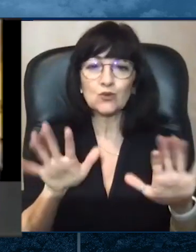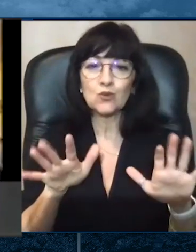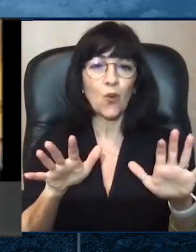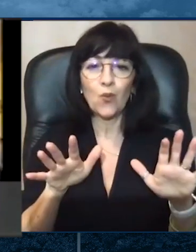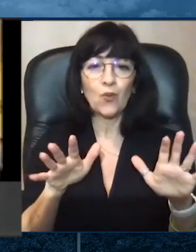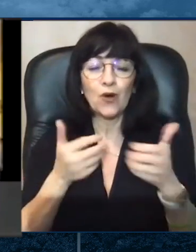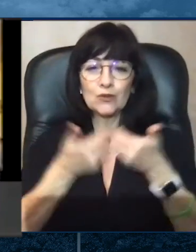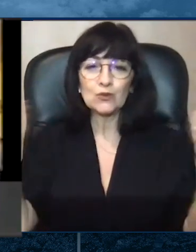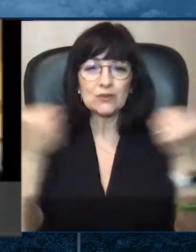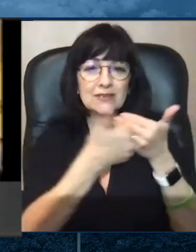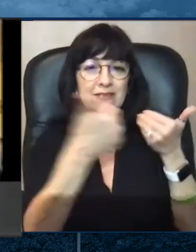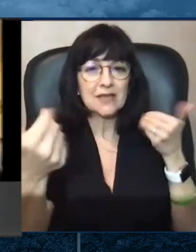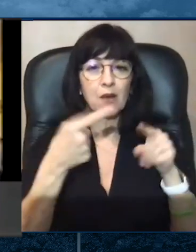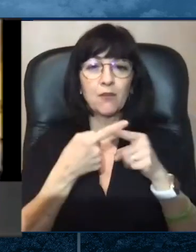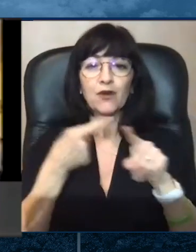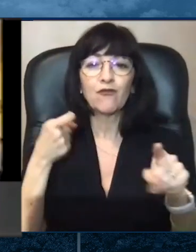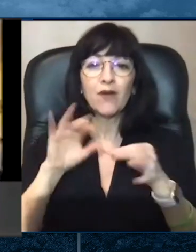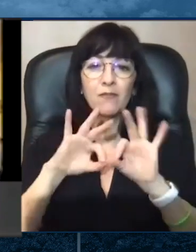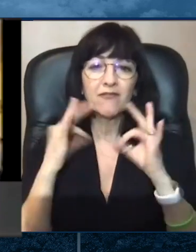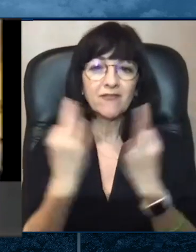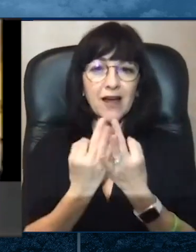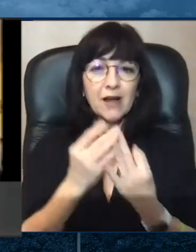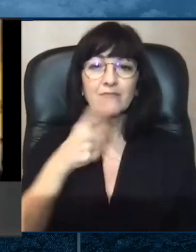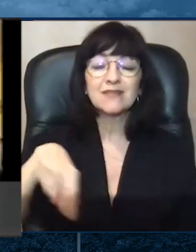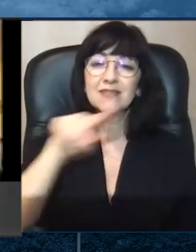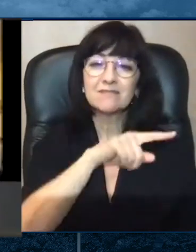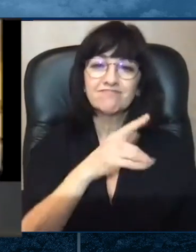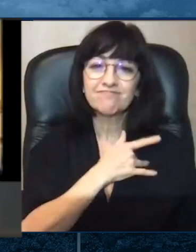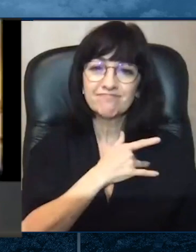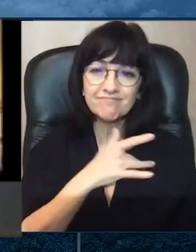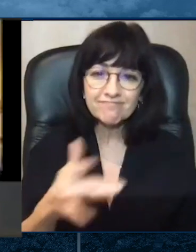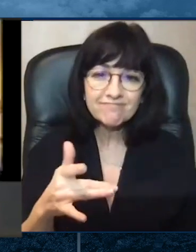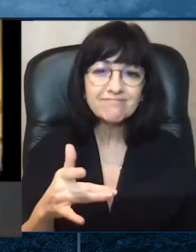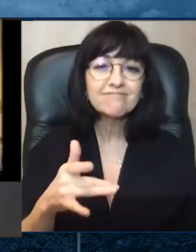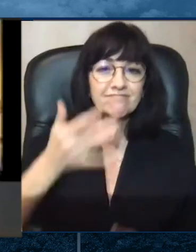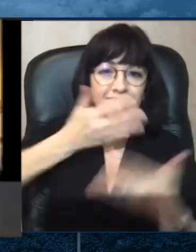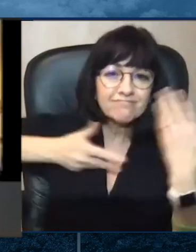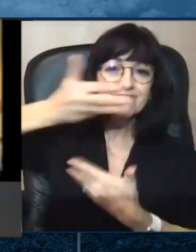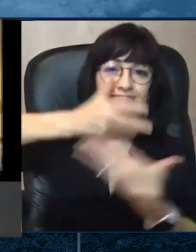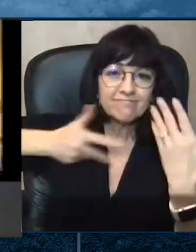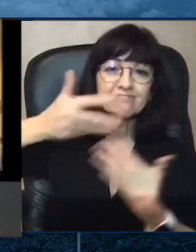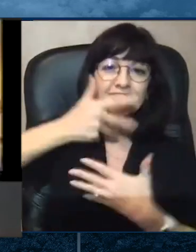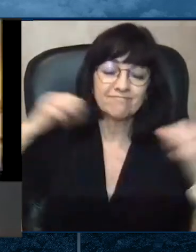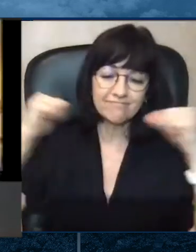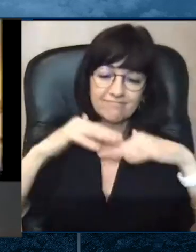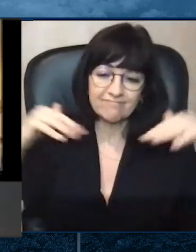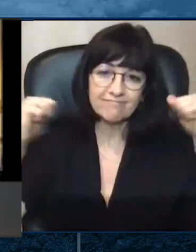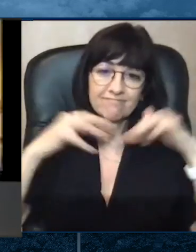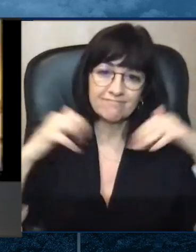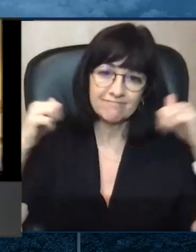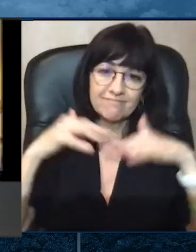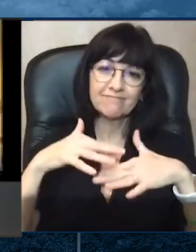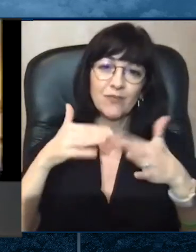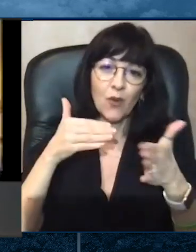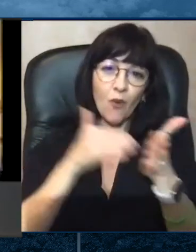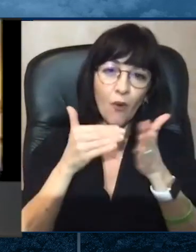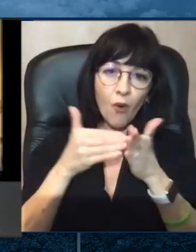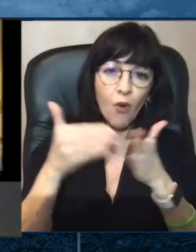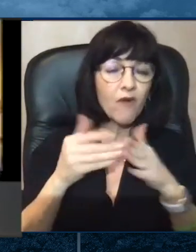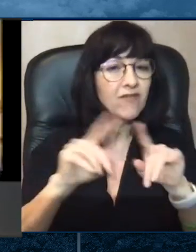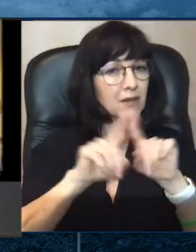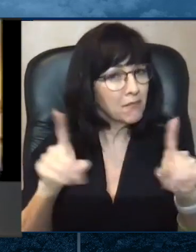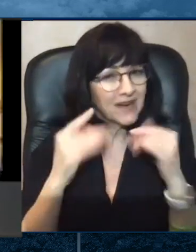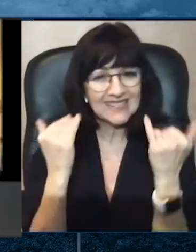Quédense en su casa. Si necesitan ayuda, llamen al 2-1-1. Es